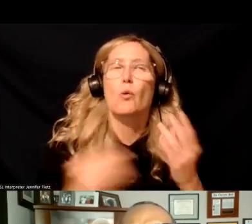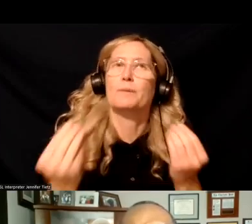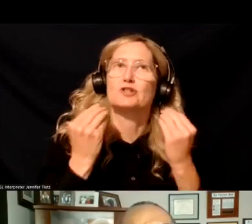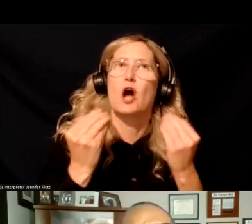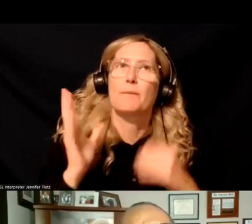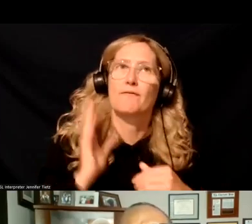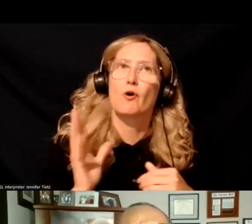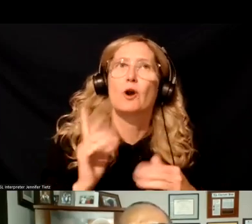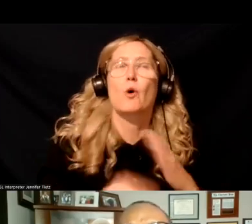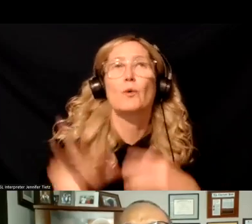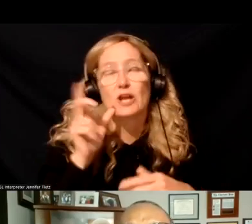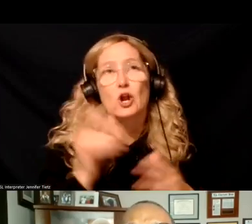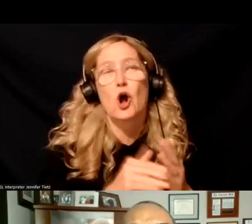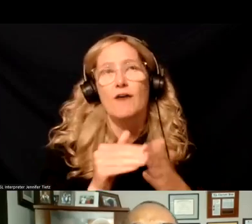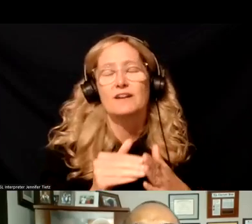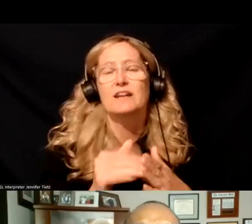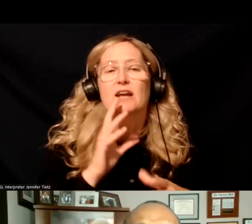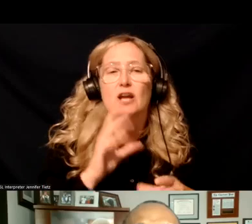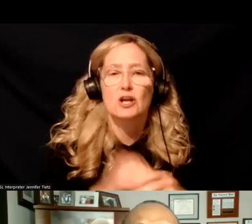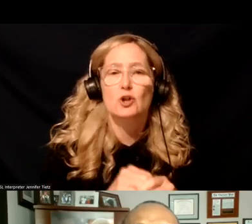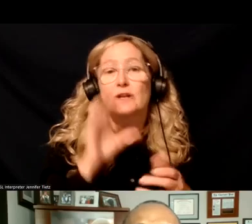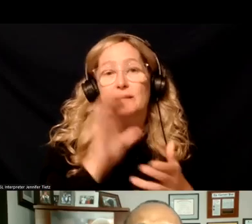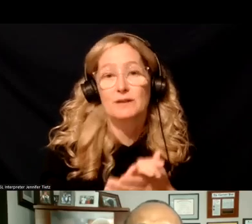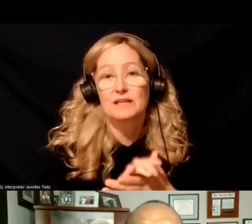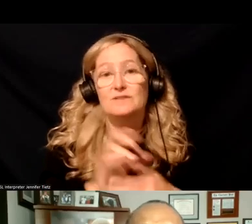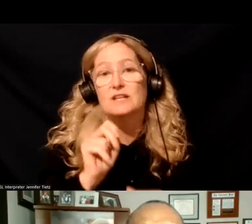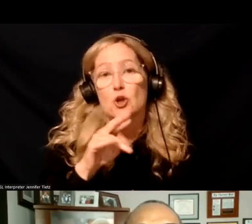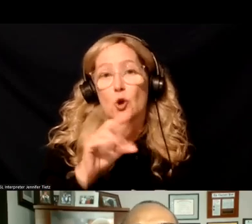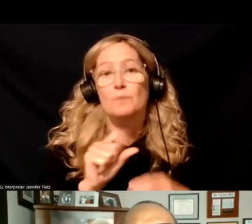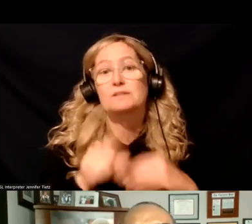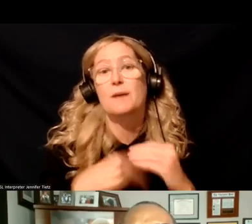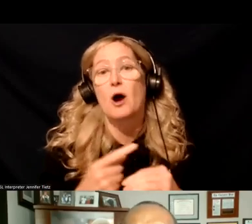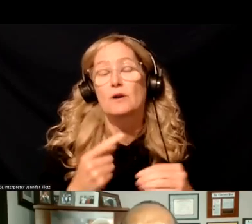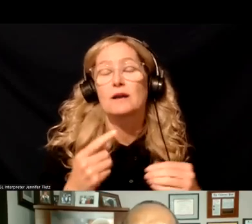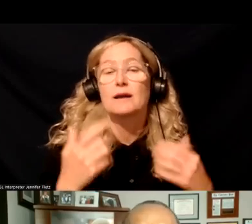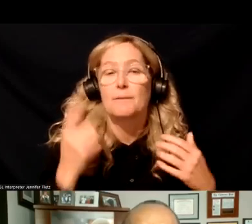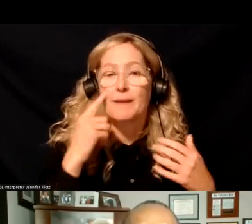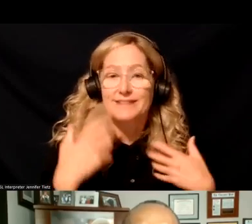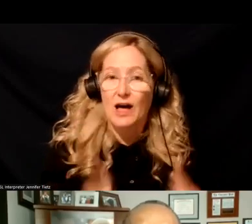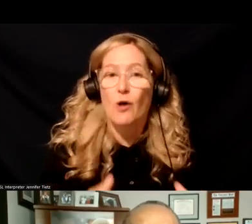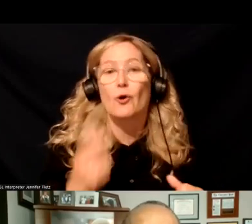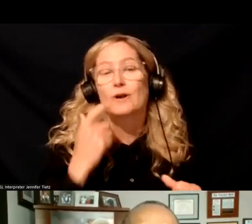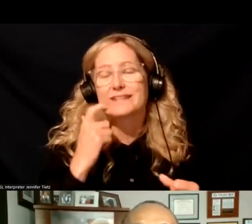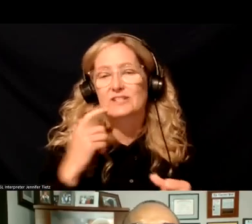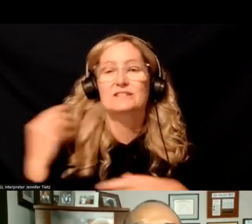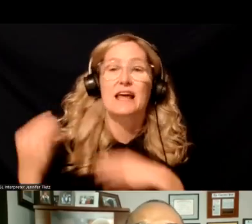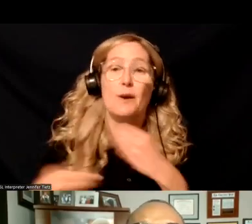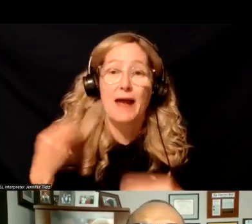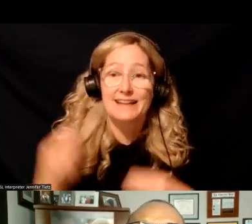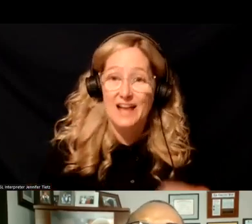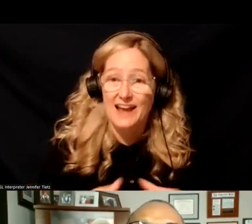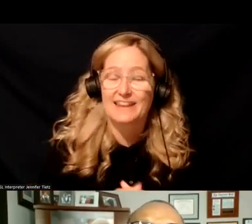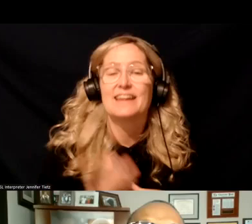things we consistently hear, including beliefs and norms about mental health and addictions that may be passed on from generation to generation. This